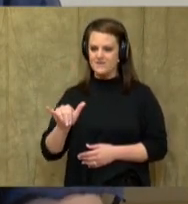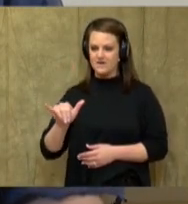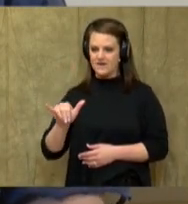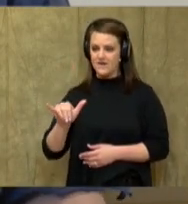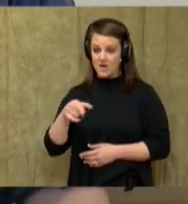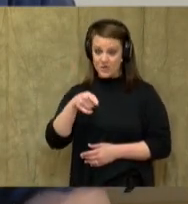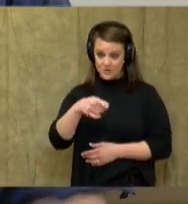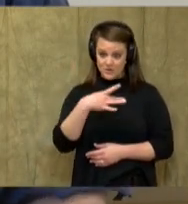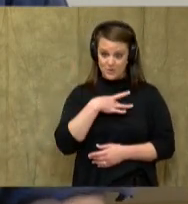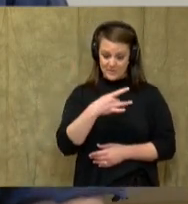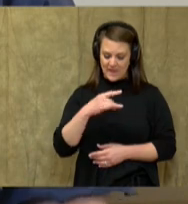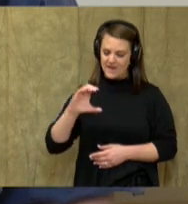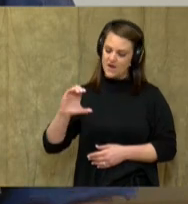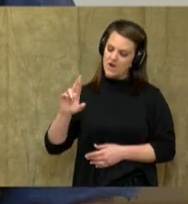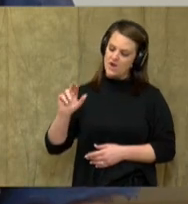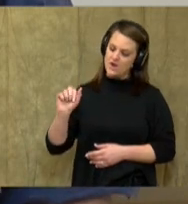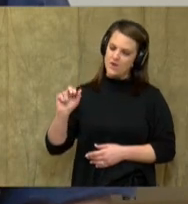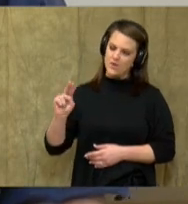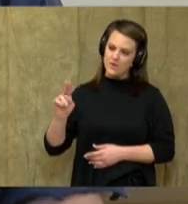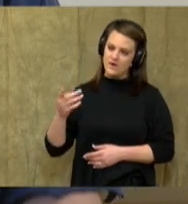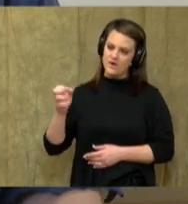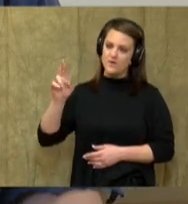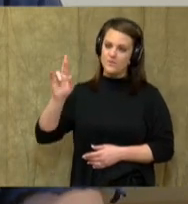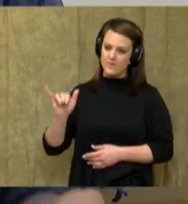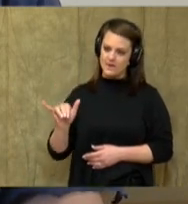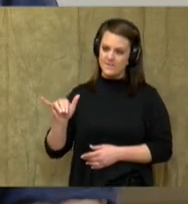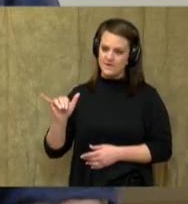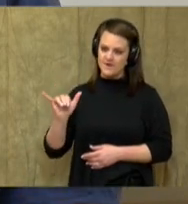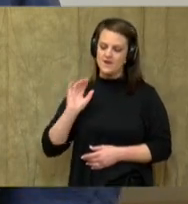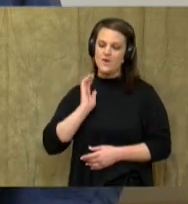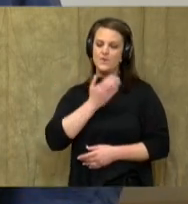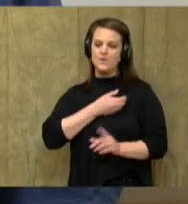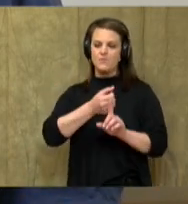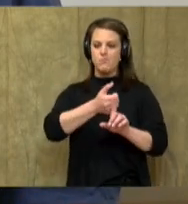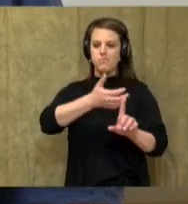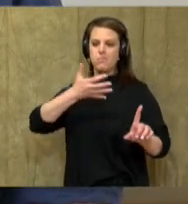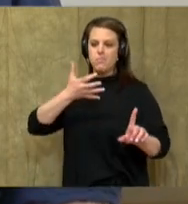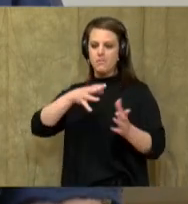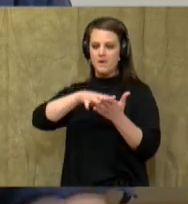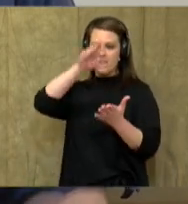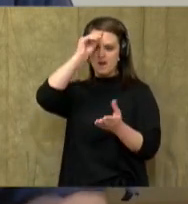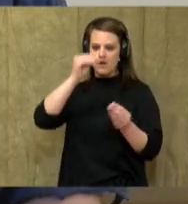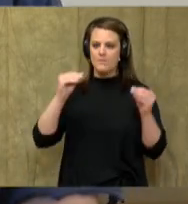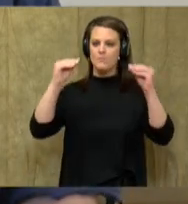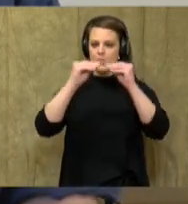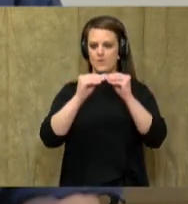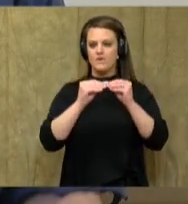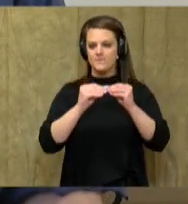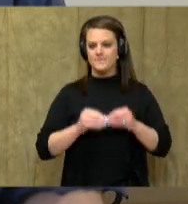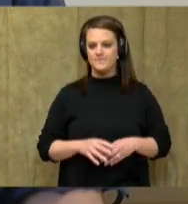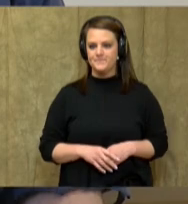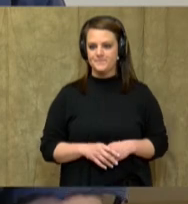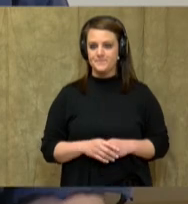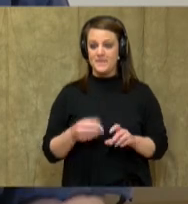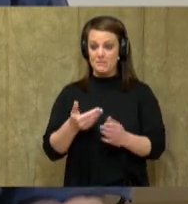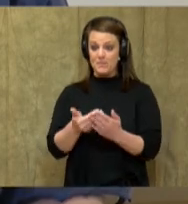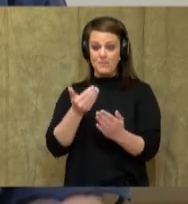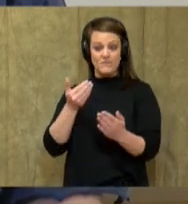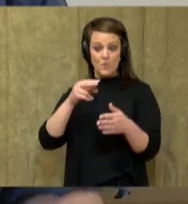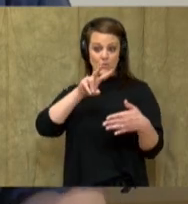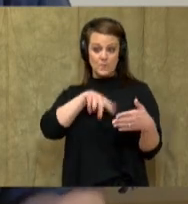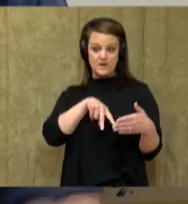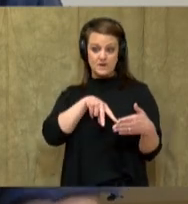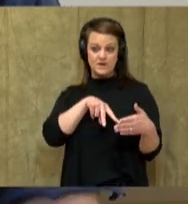cranberries, you're going to find out more information about them today. But before we read the